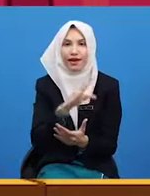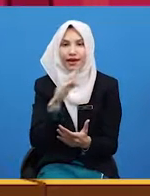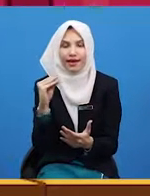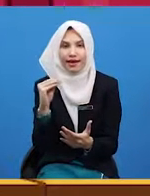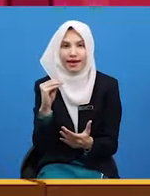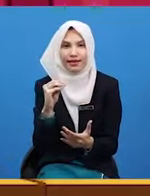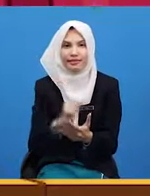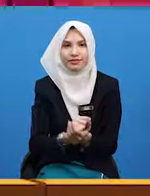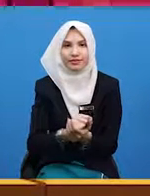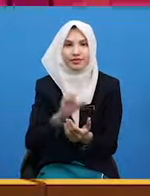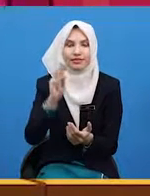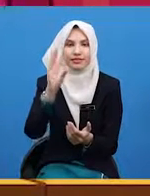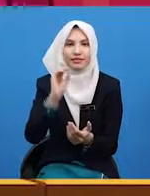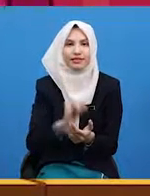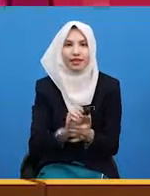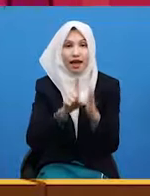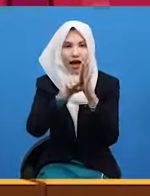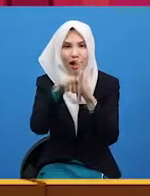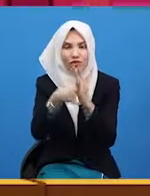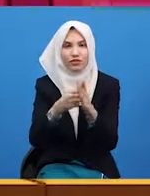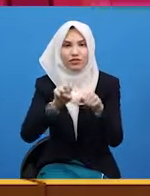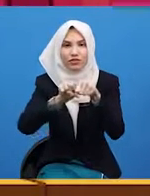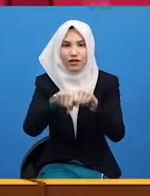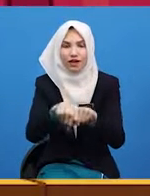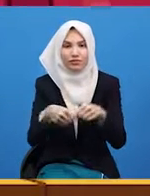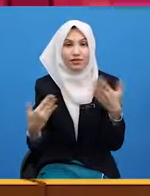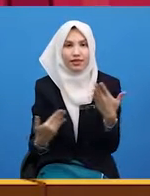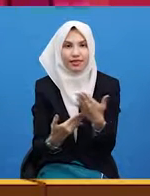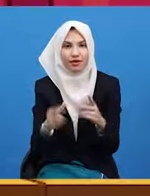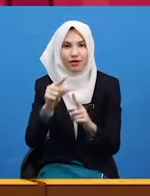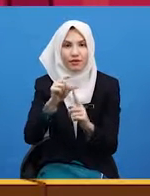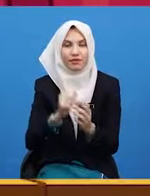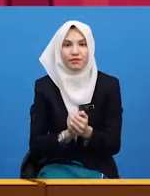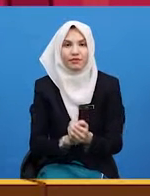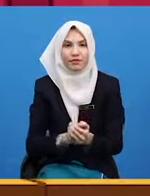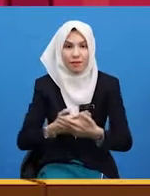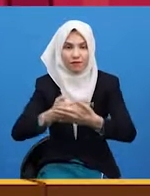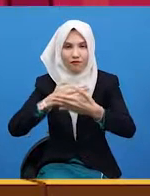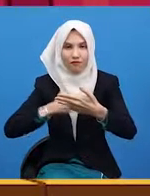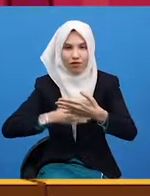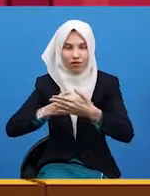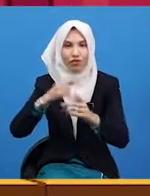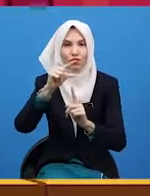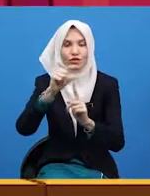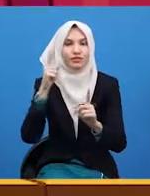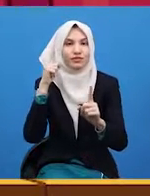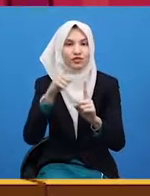and the hour. So, we add the word minutes before the word 2.